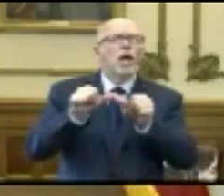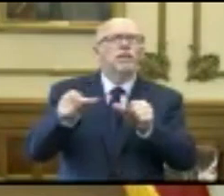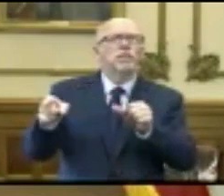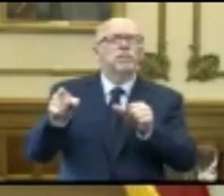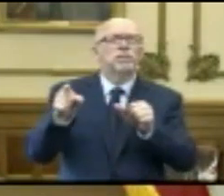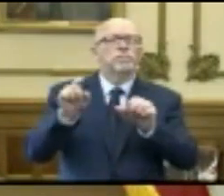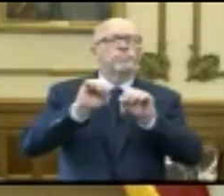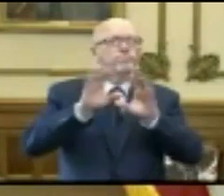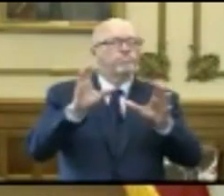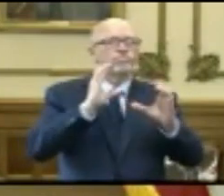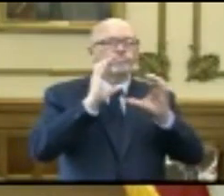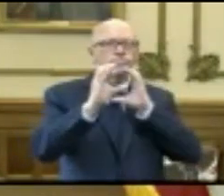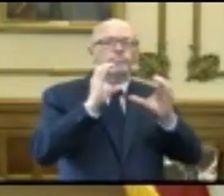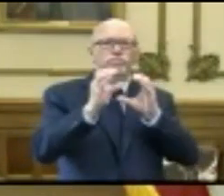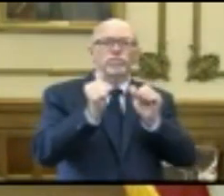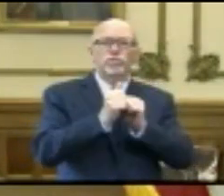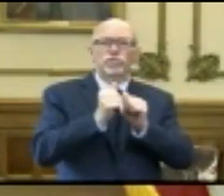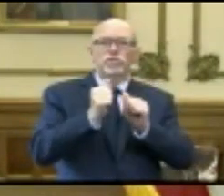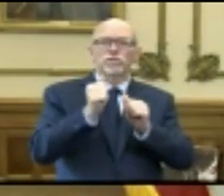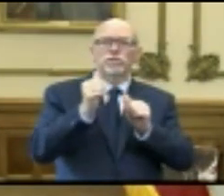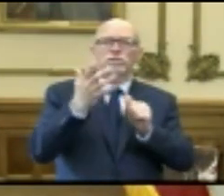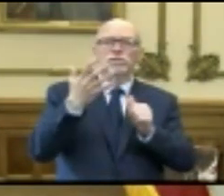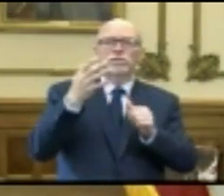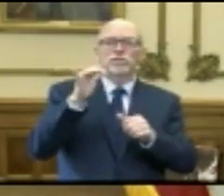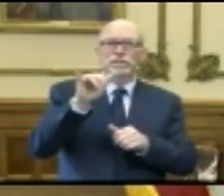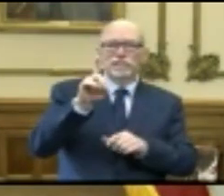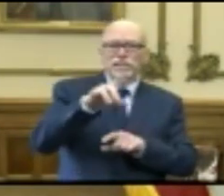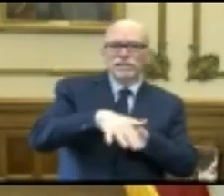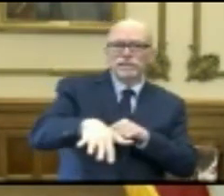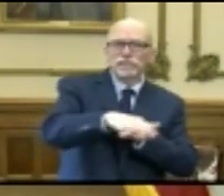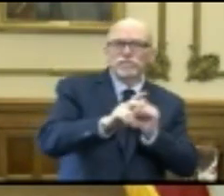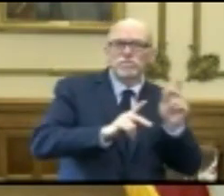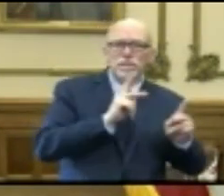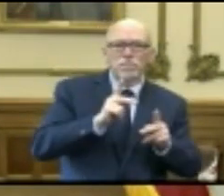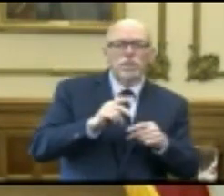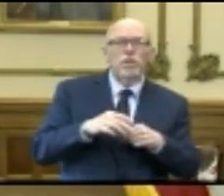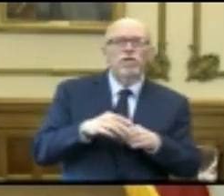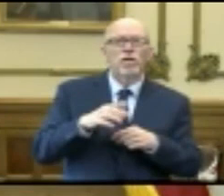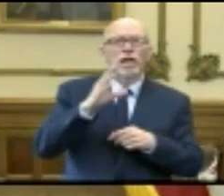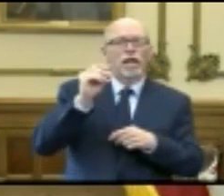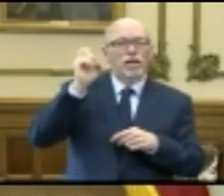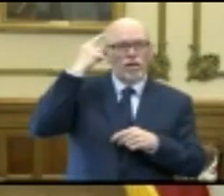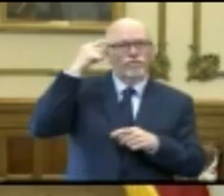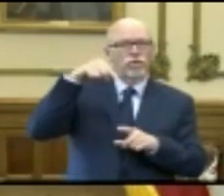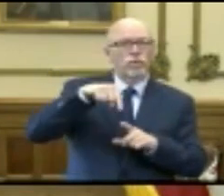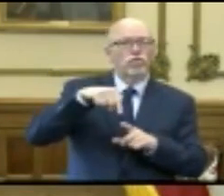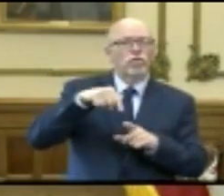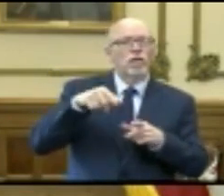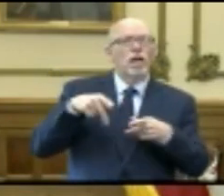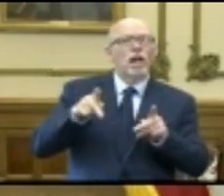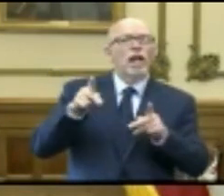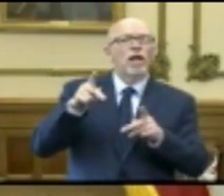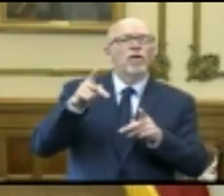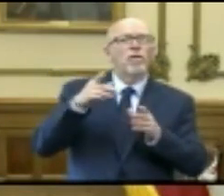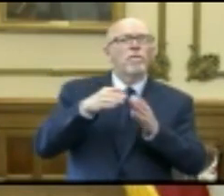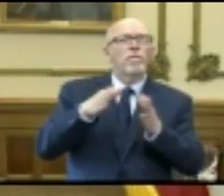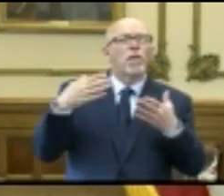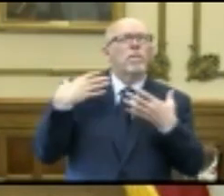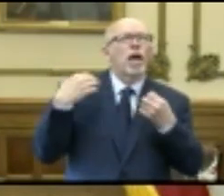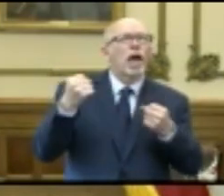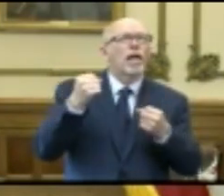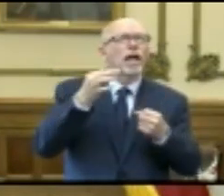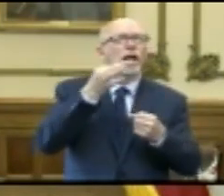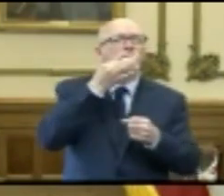clear communication with the people of Indiana. And the governor has allowed public health experts